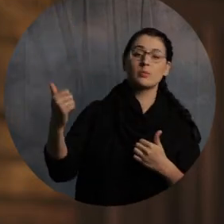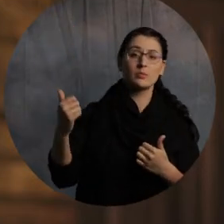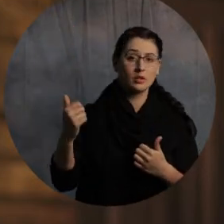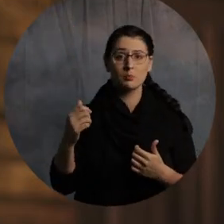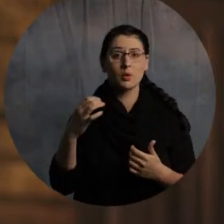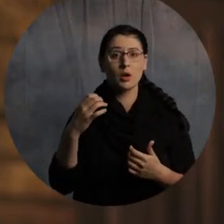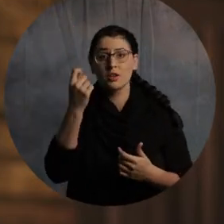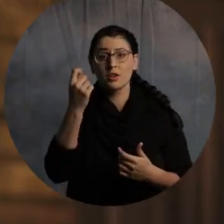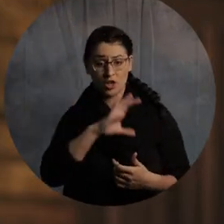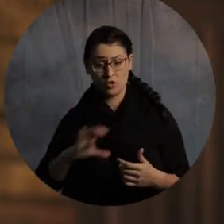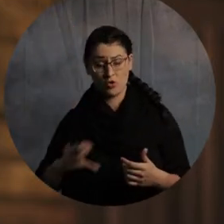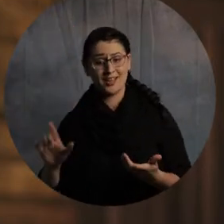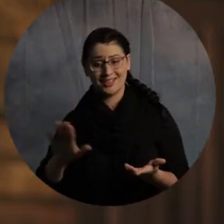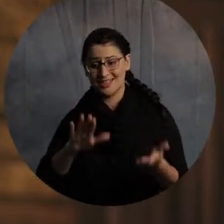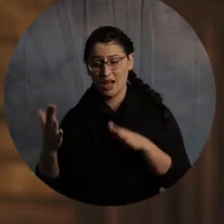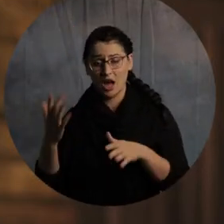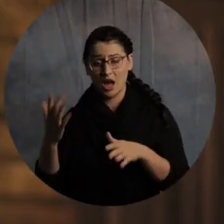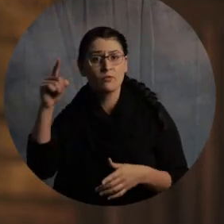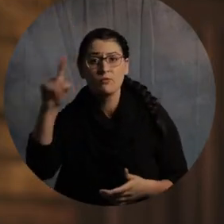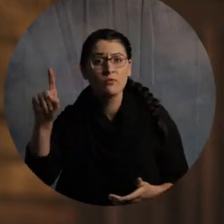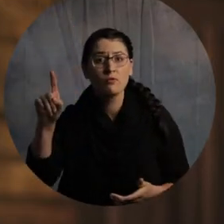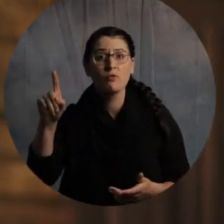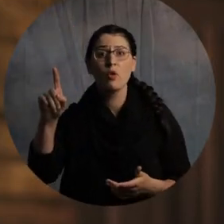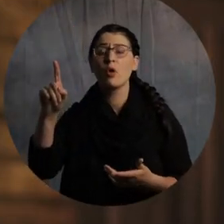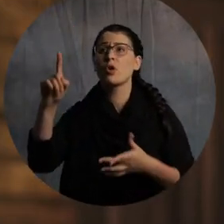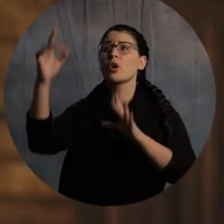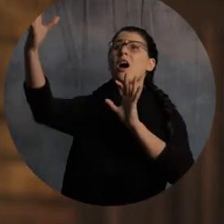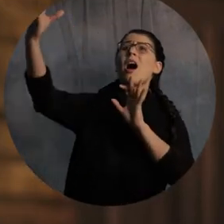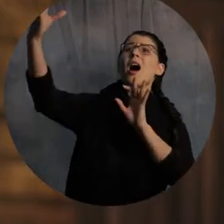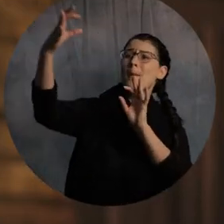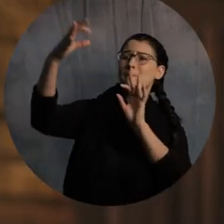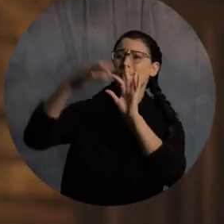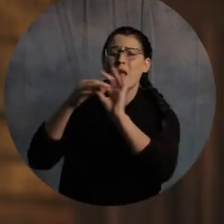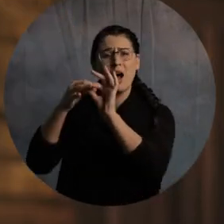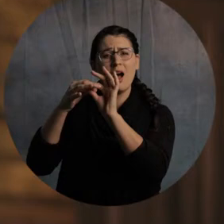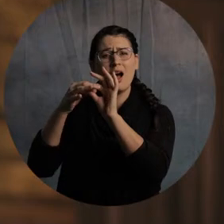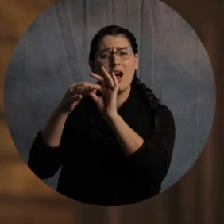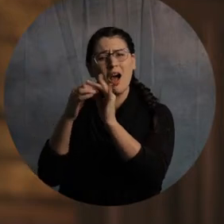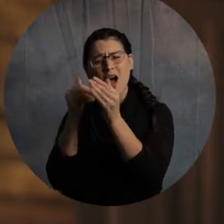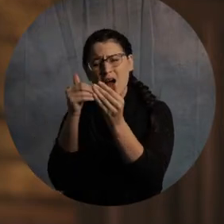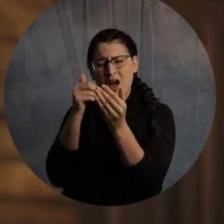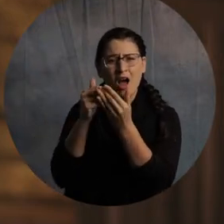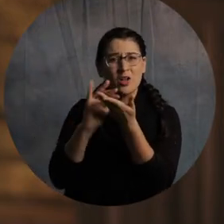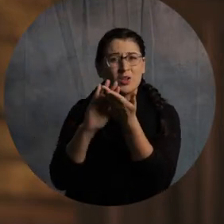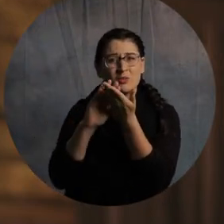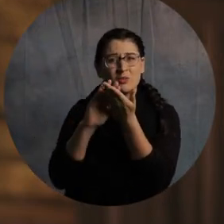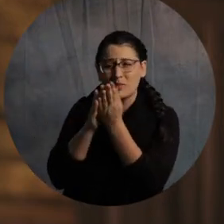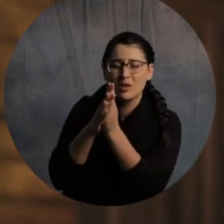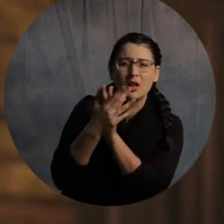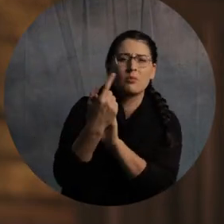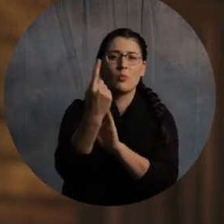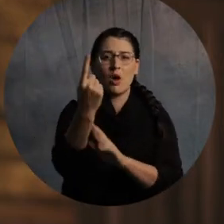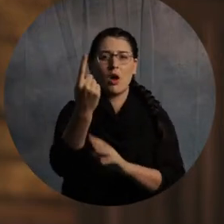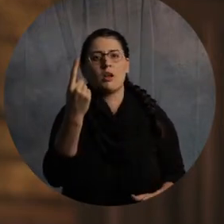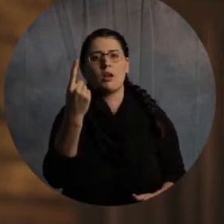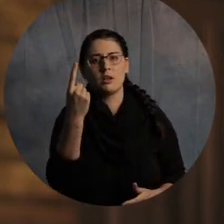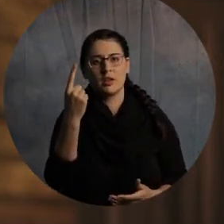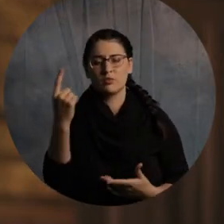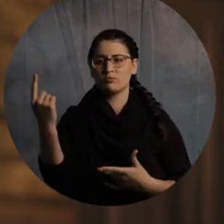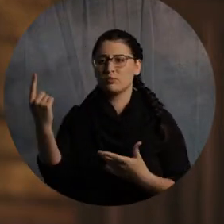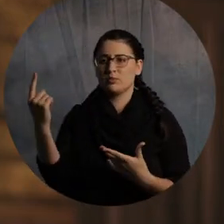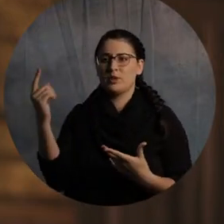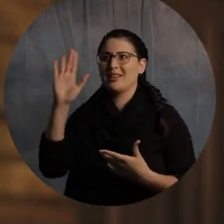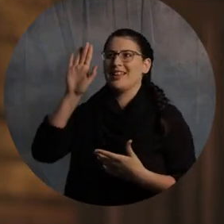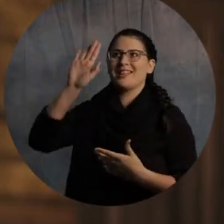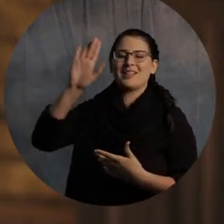died to create was to create that kind of relationship where we are literally brought in to the